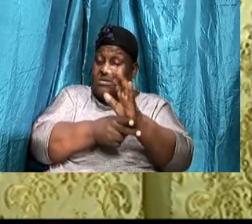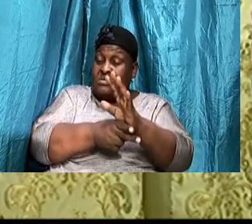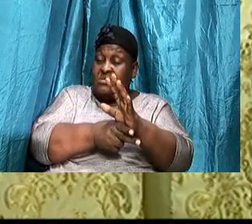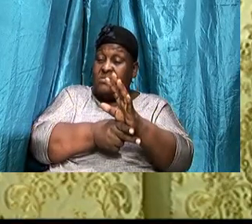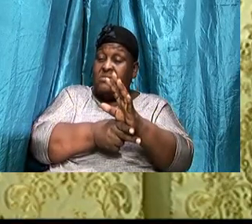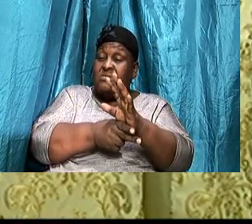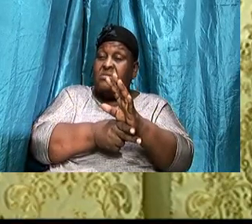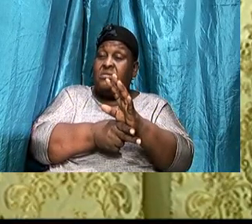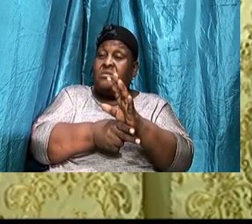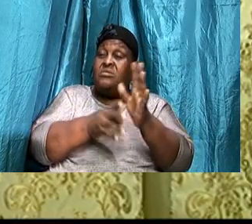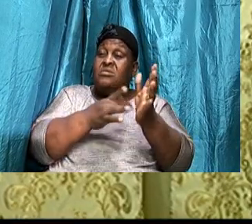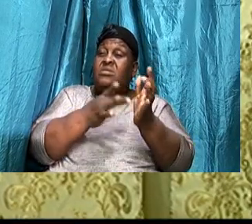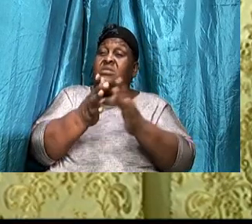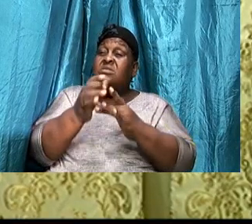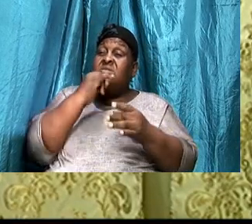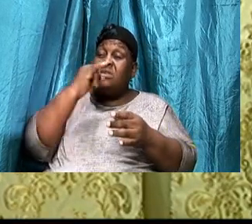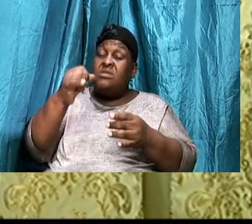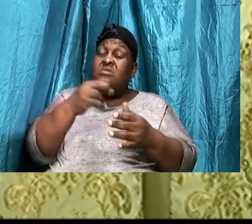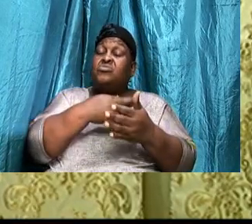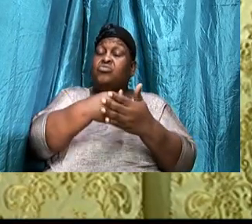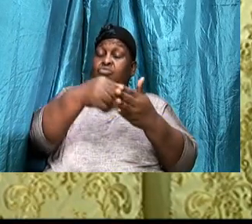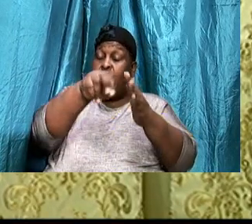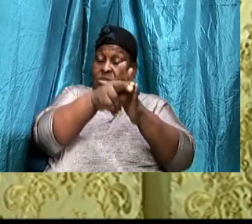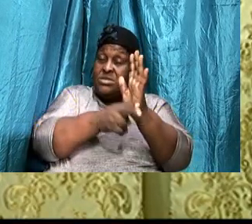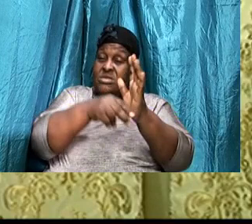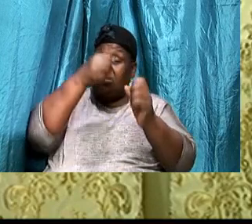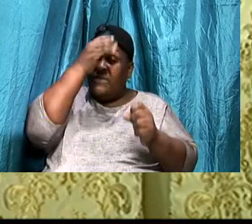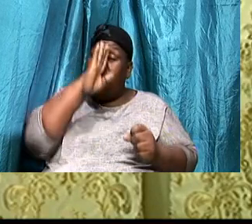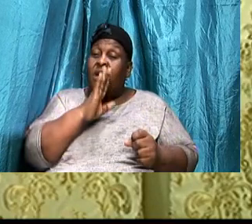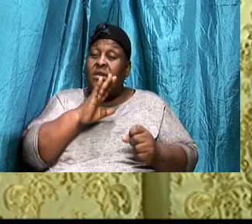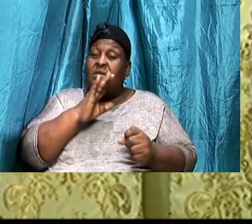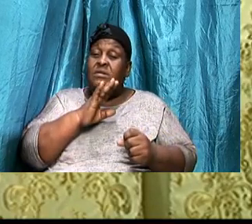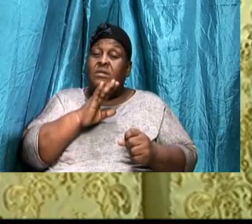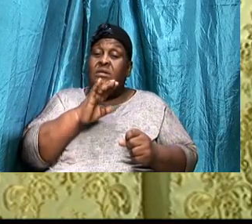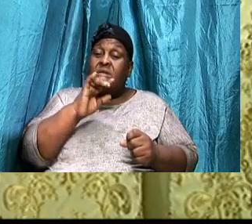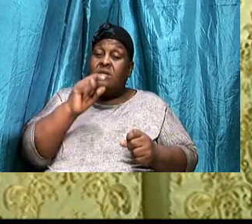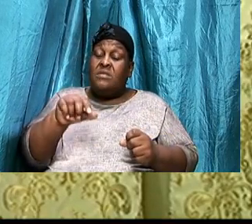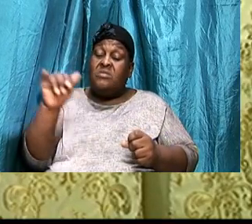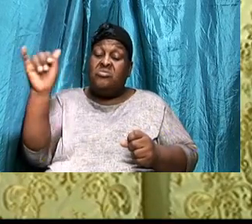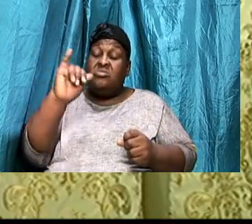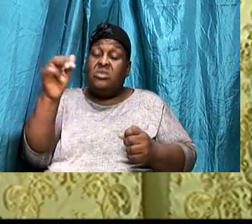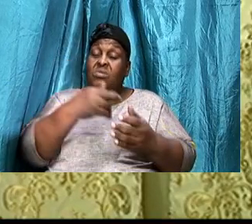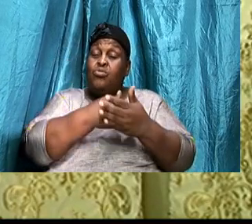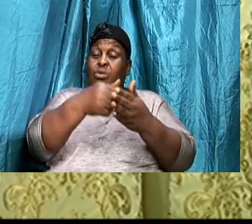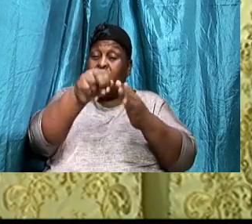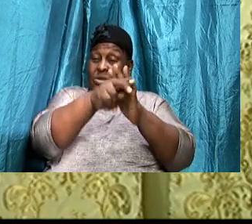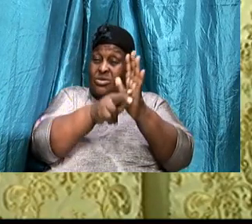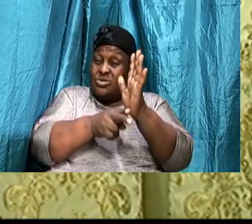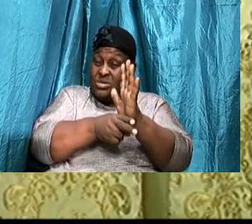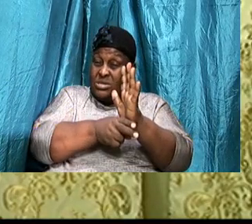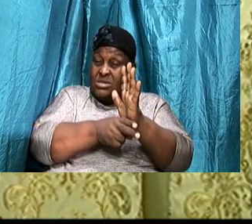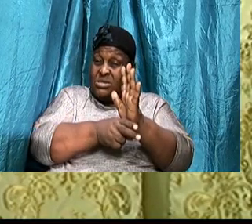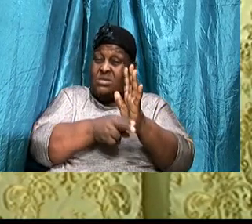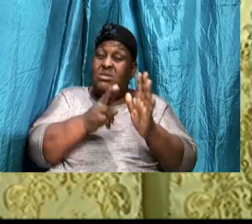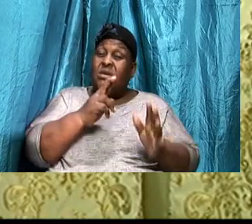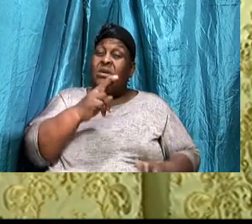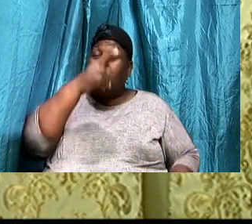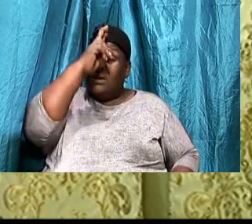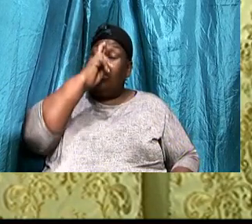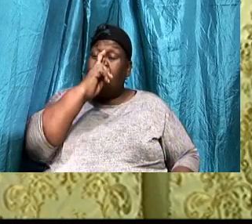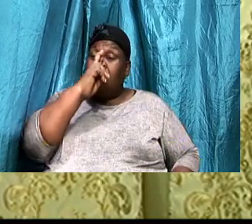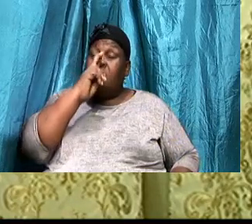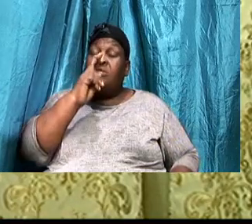righteousness, Of the Son, Is the same righteousness, Of the Father, The evil word, For righteous, Means to be